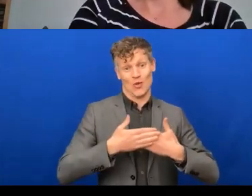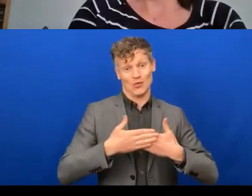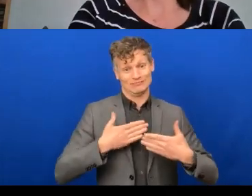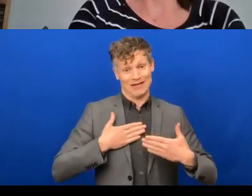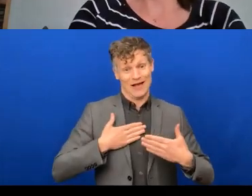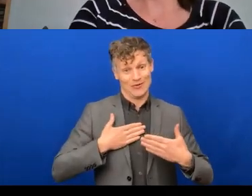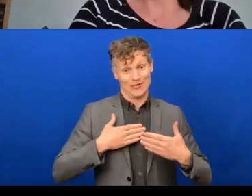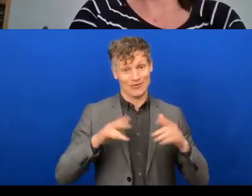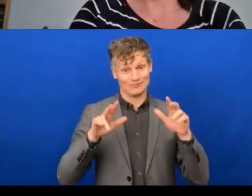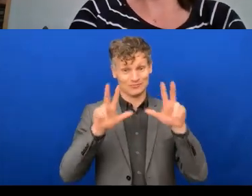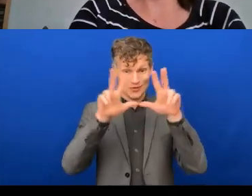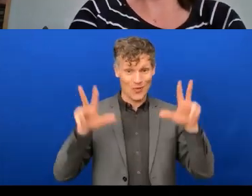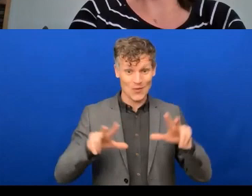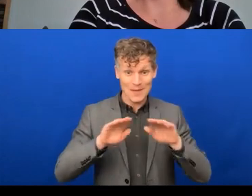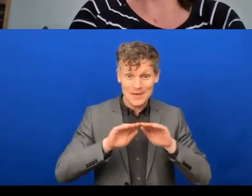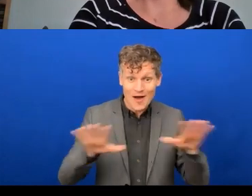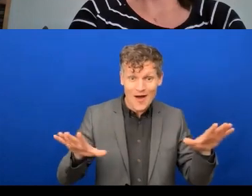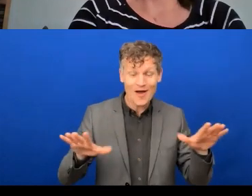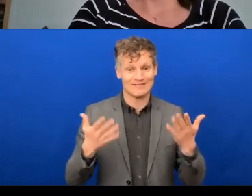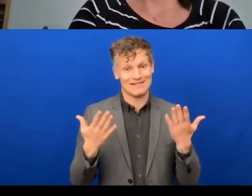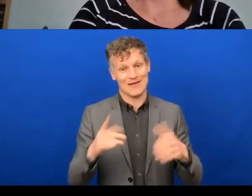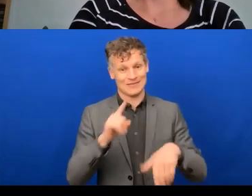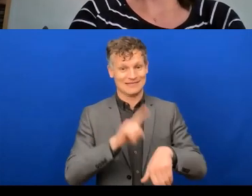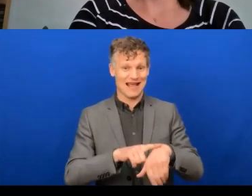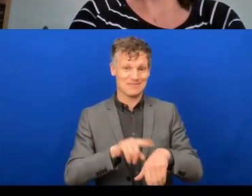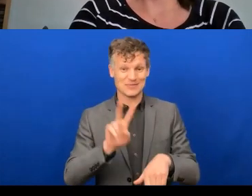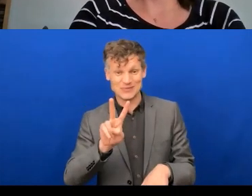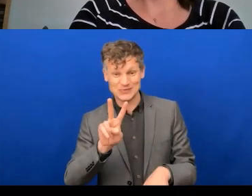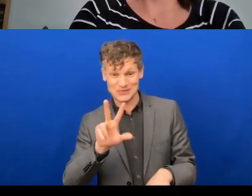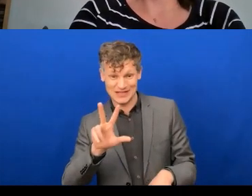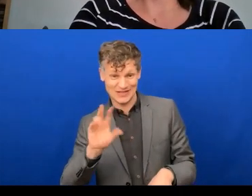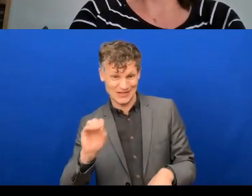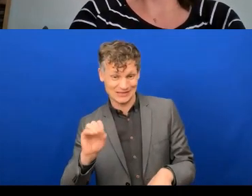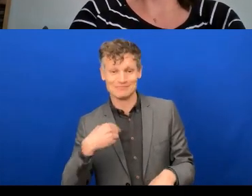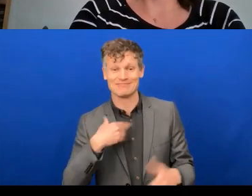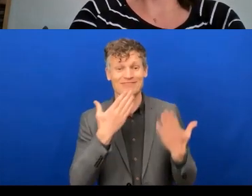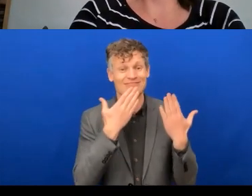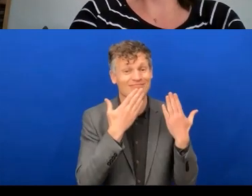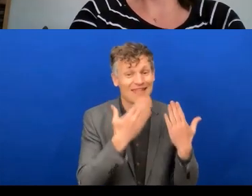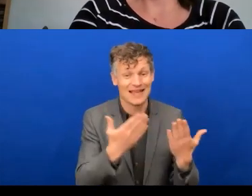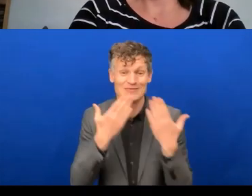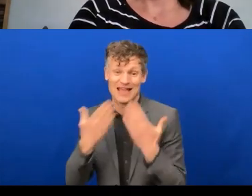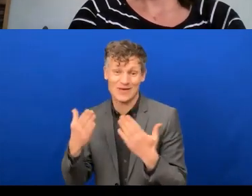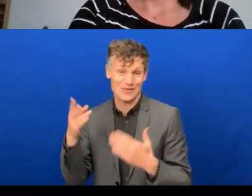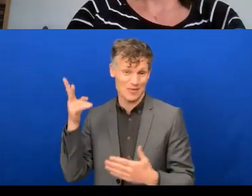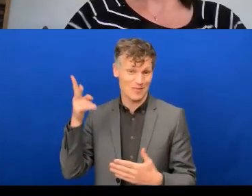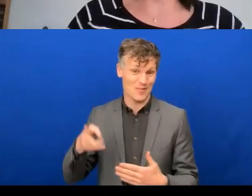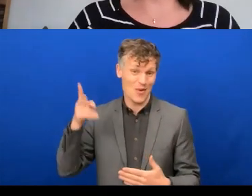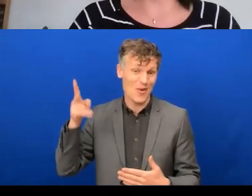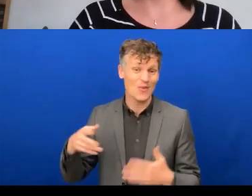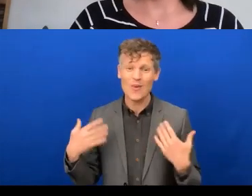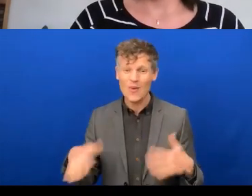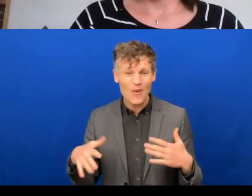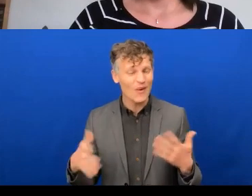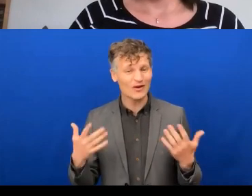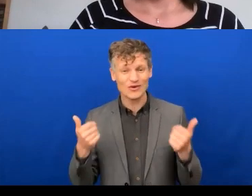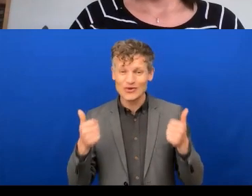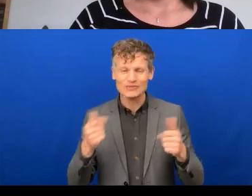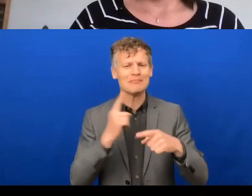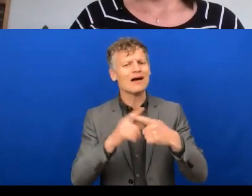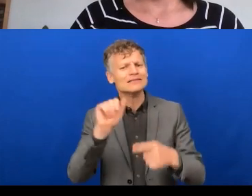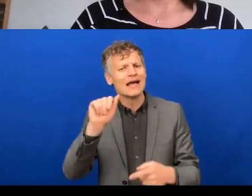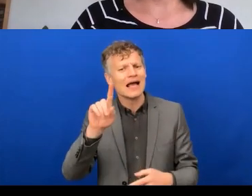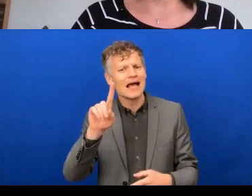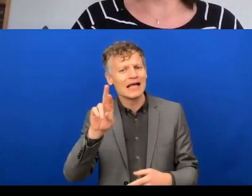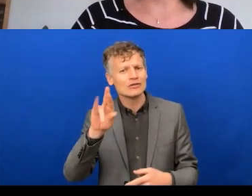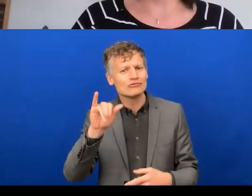just want to thank you all, um, Neil and Nancy so much for your contributions today and, and as well as Adrian for the overview